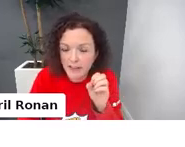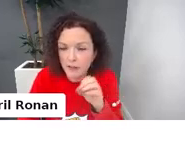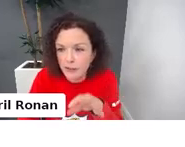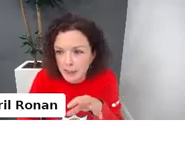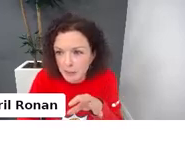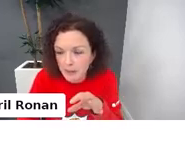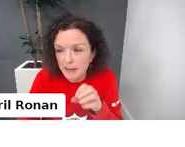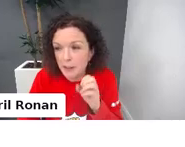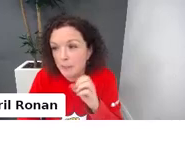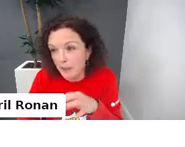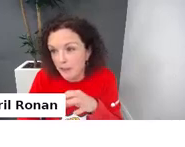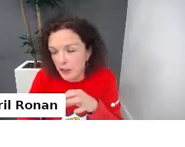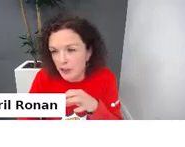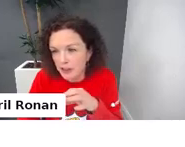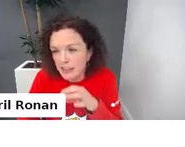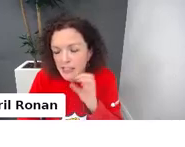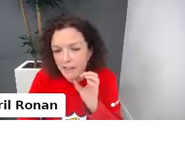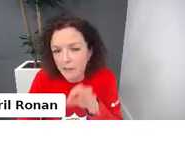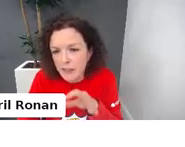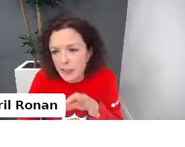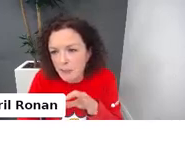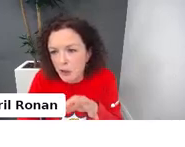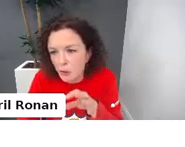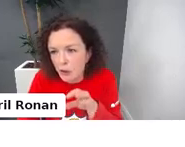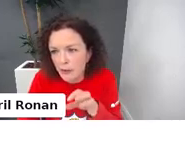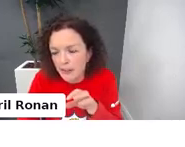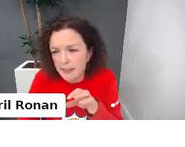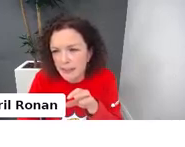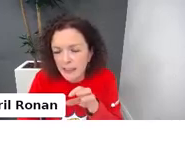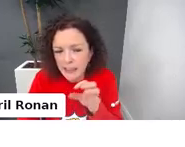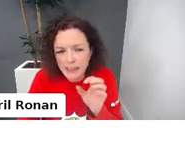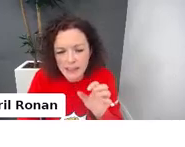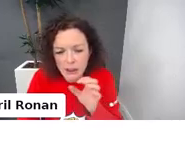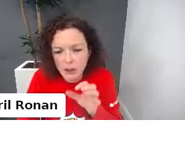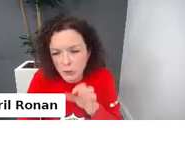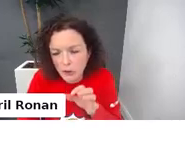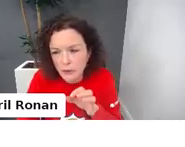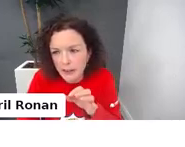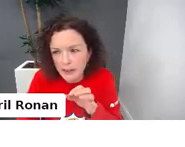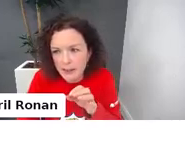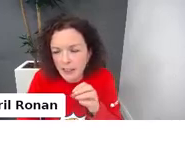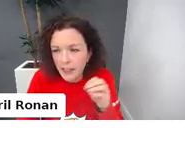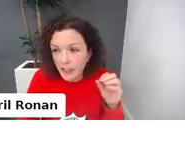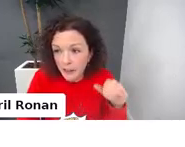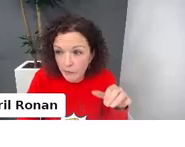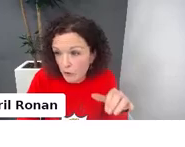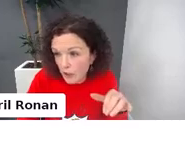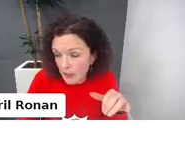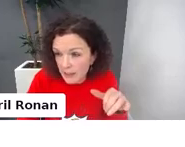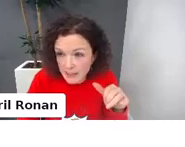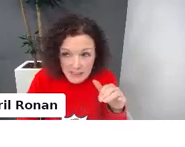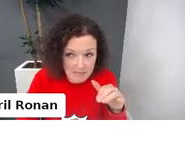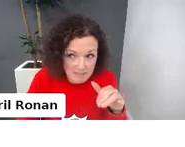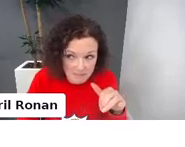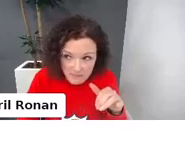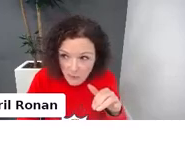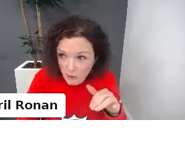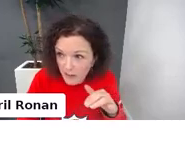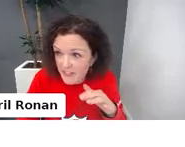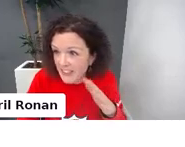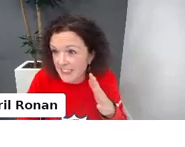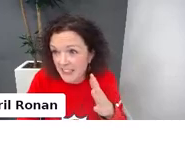strict, they're reasonable, they're beneficial. And the reason I'm showing you this is to show you that if your child is